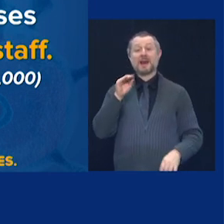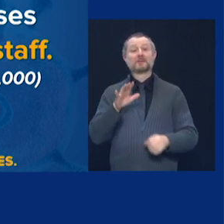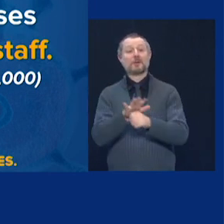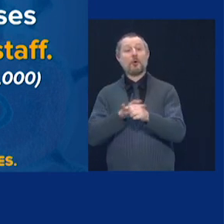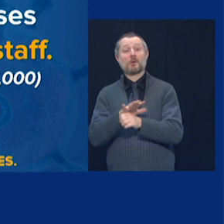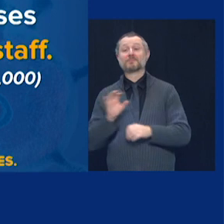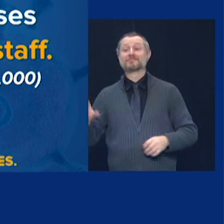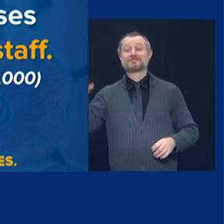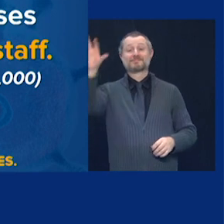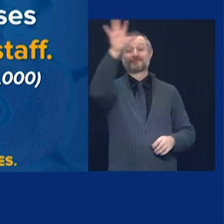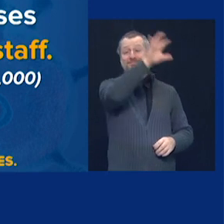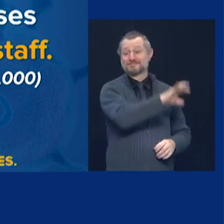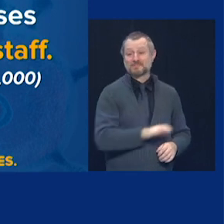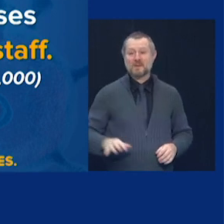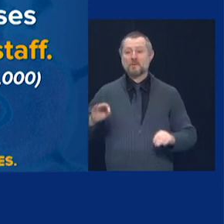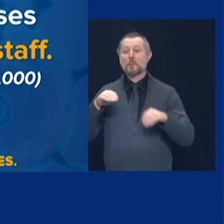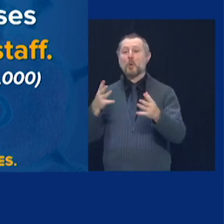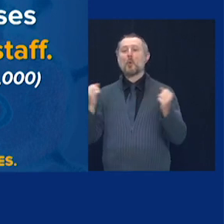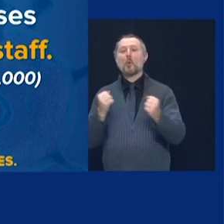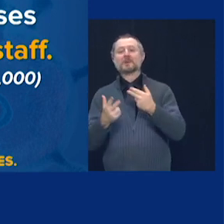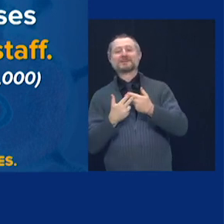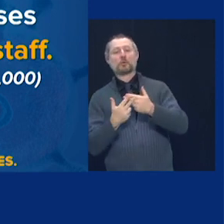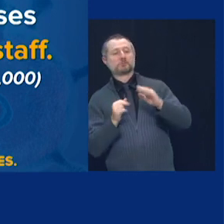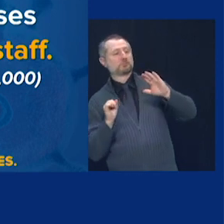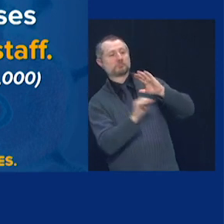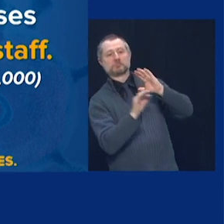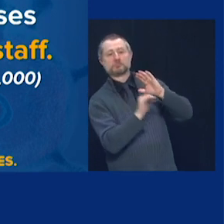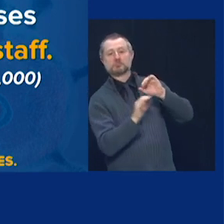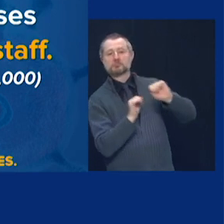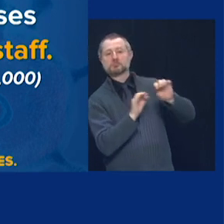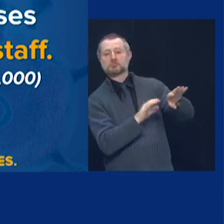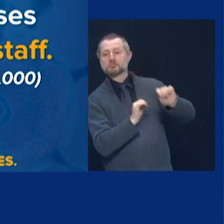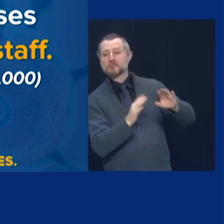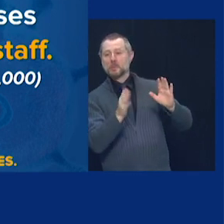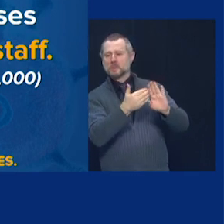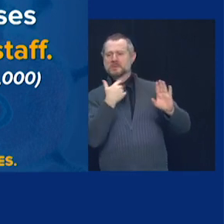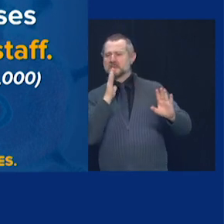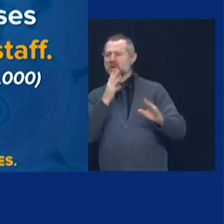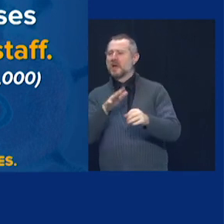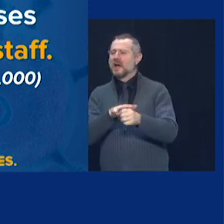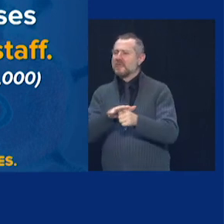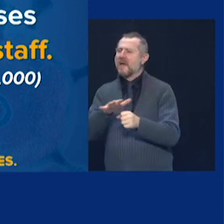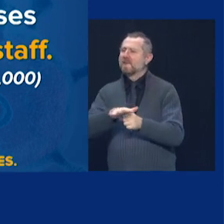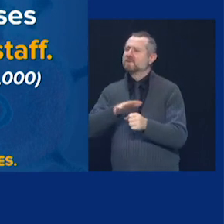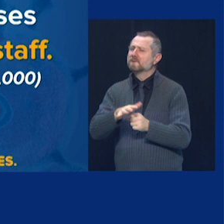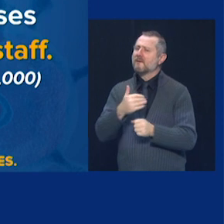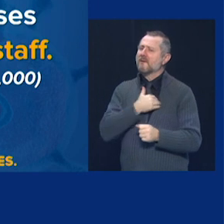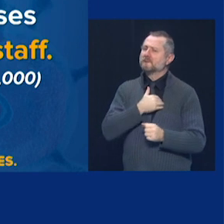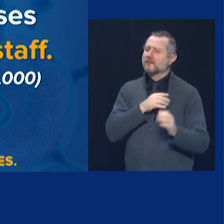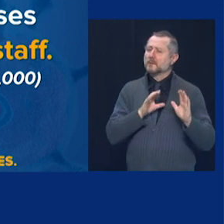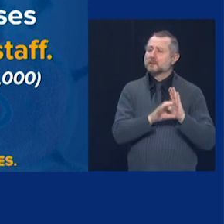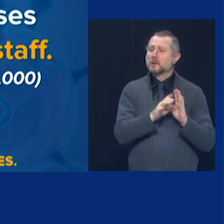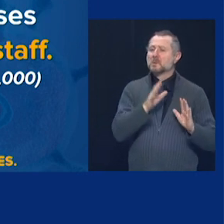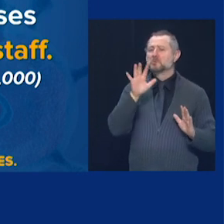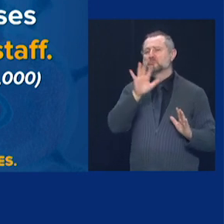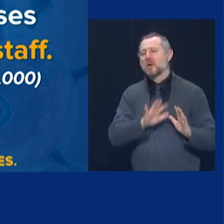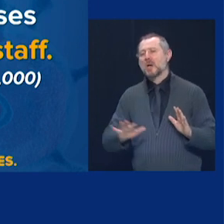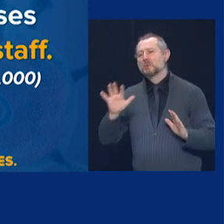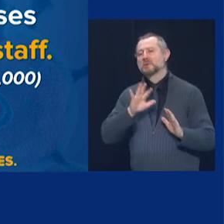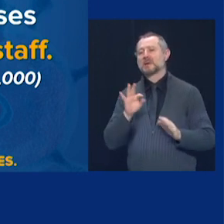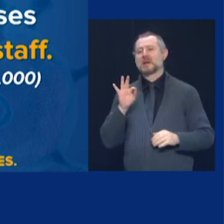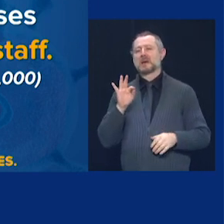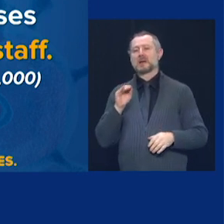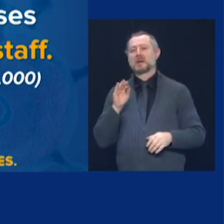provide the cold storage will receive enough doses for roughly 90,000 patient